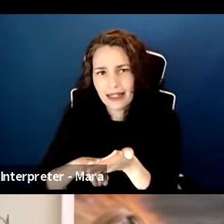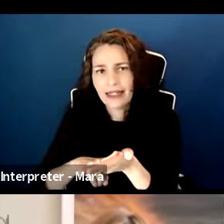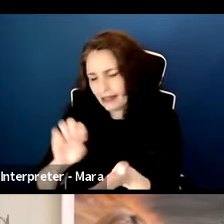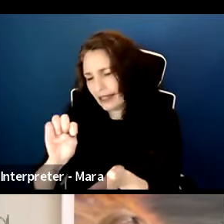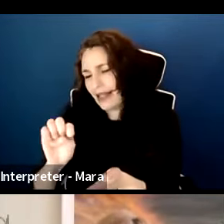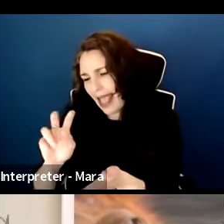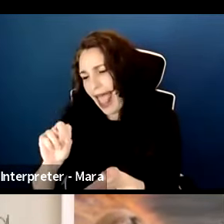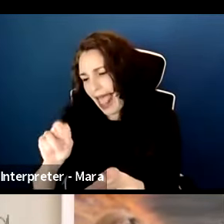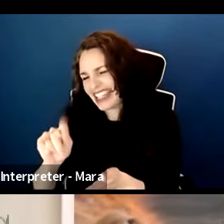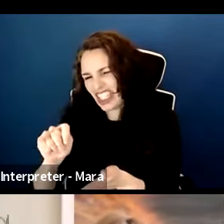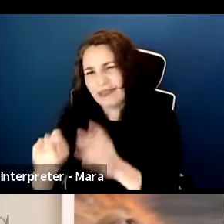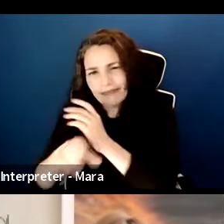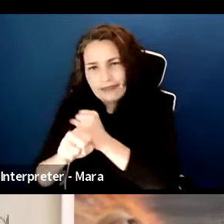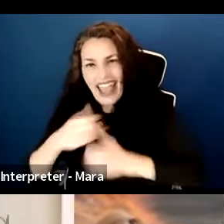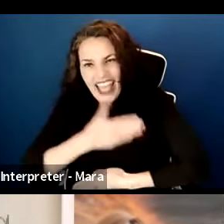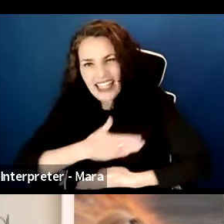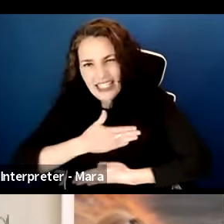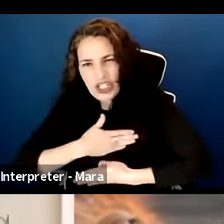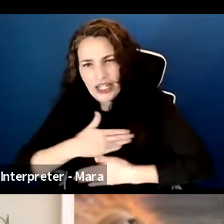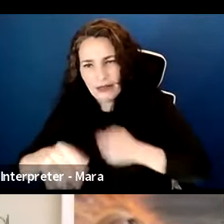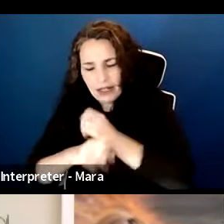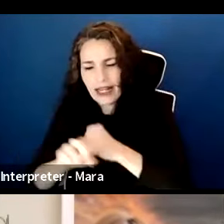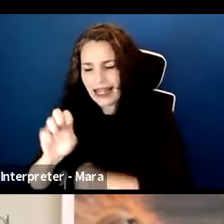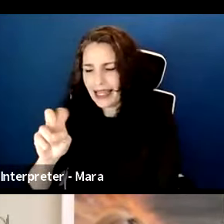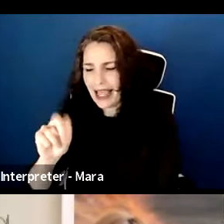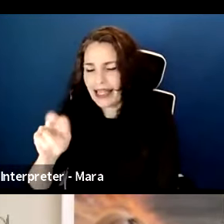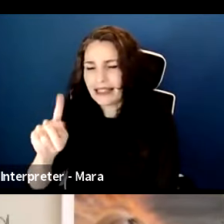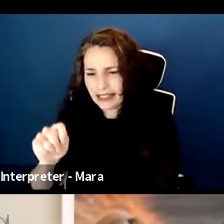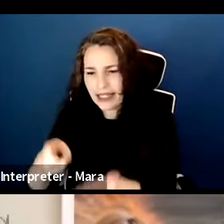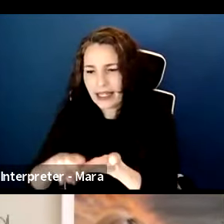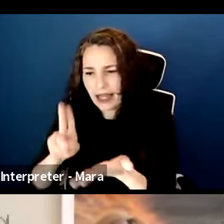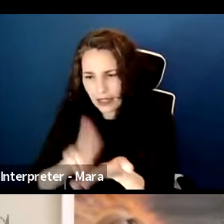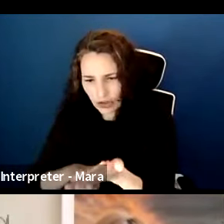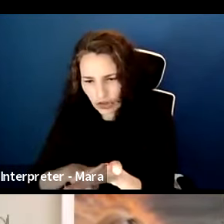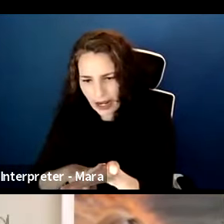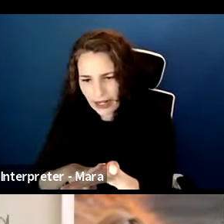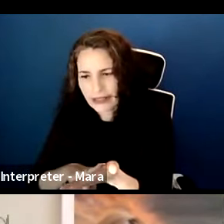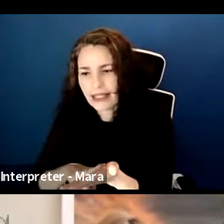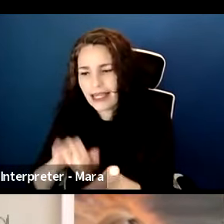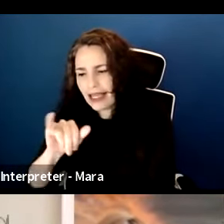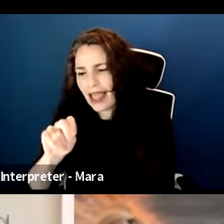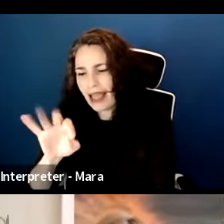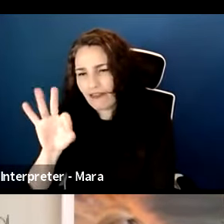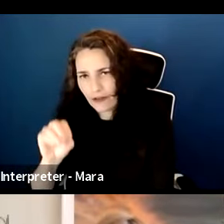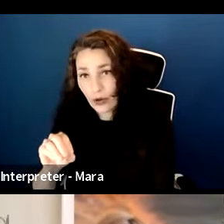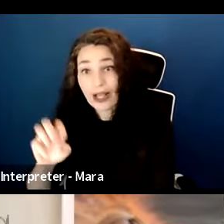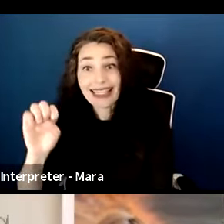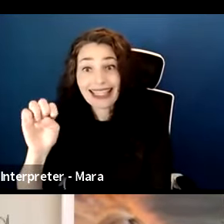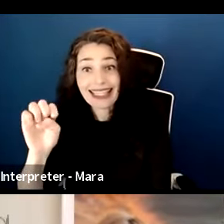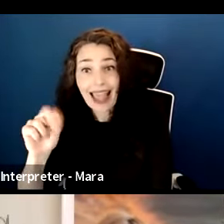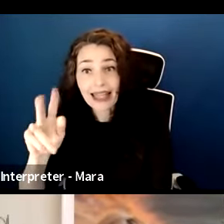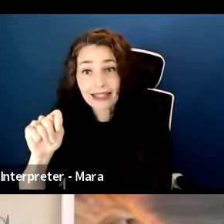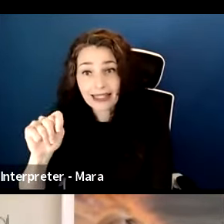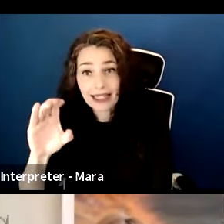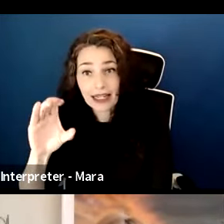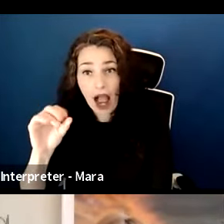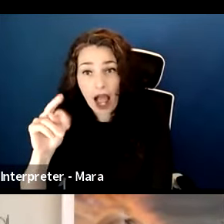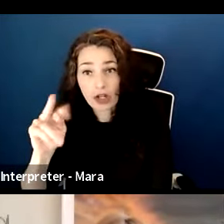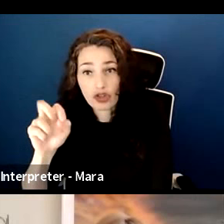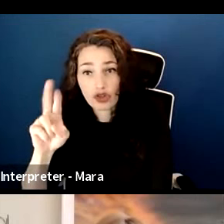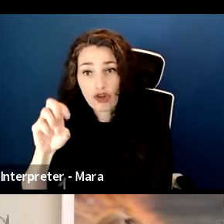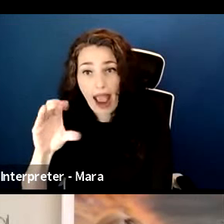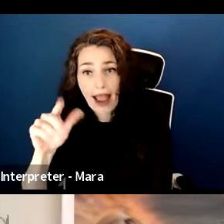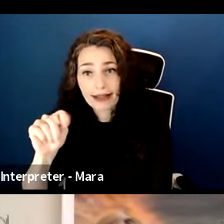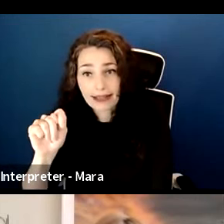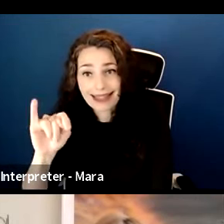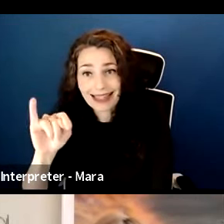abbreviated ENT Contracts Info at SAG-AFTRA.org. That's ENT Contracts Info